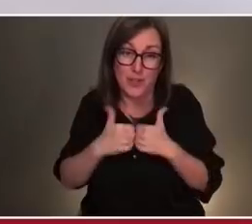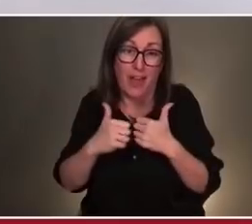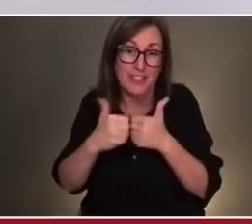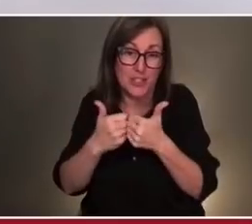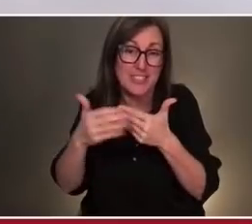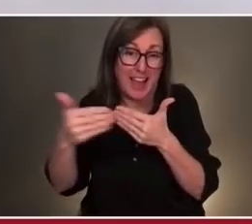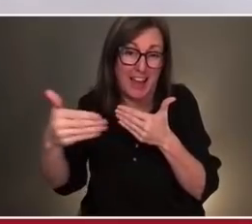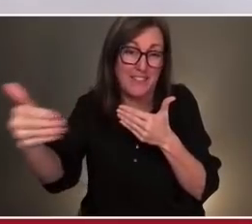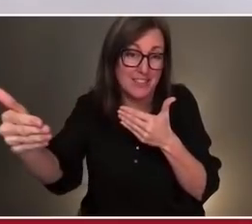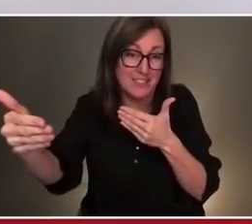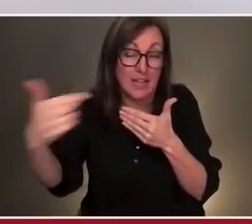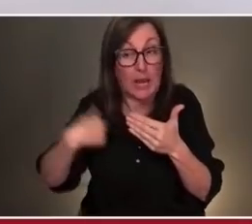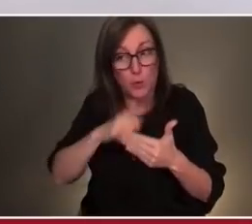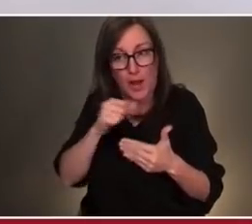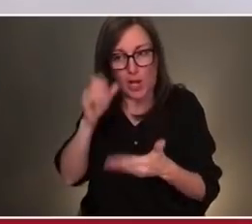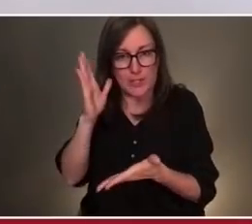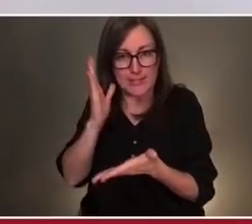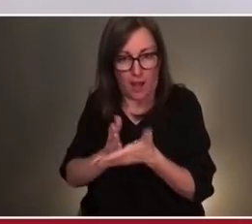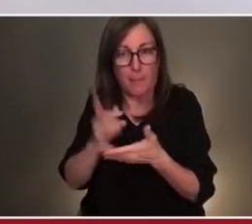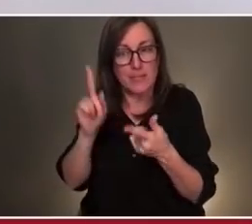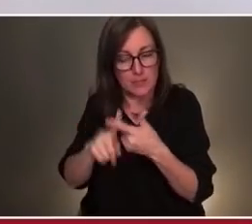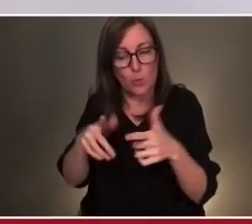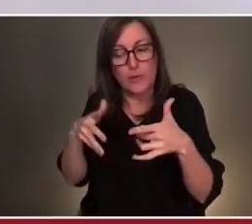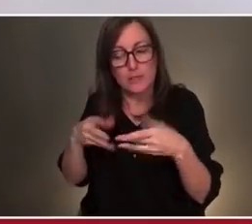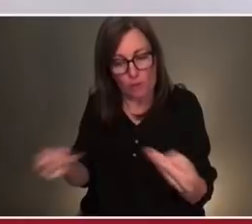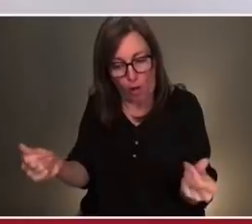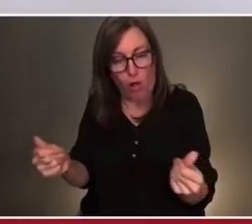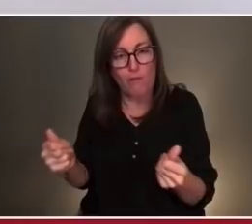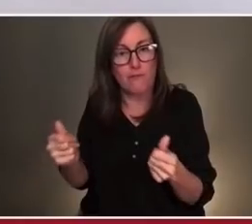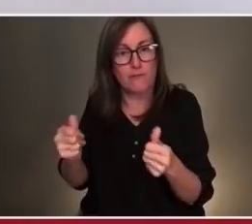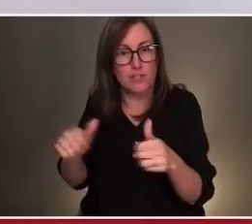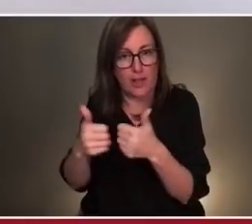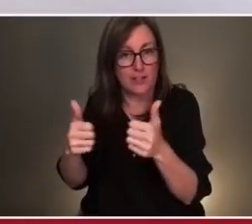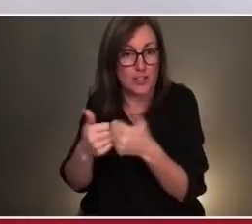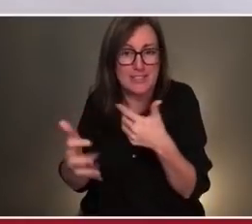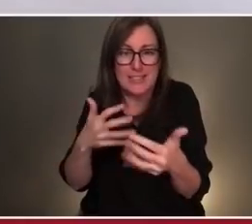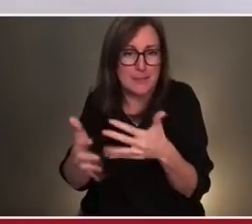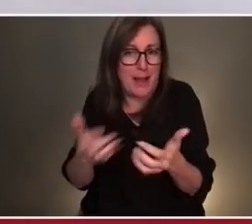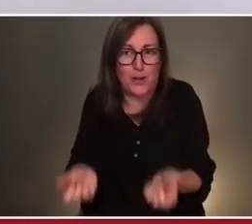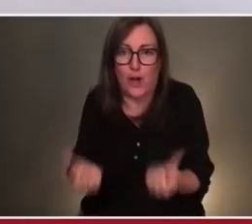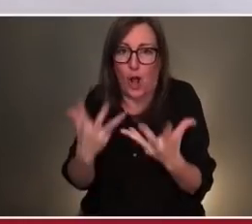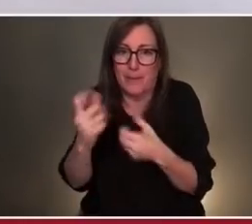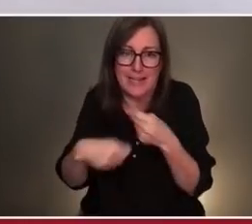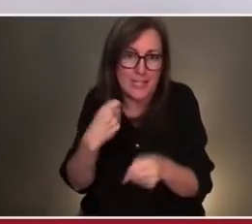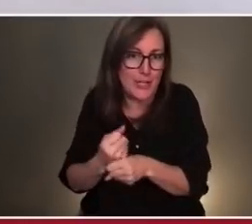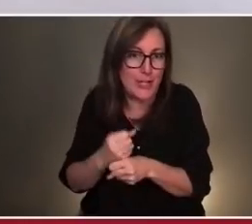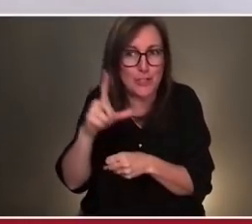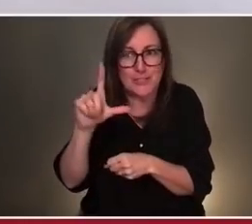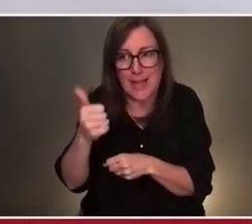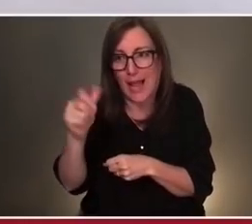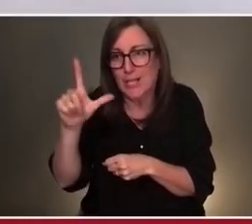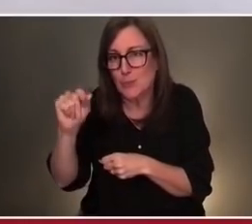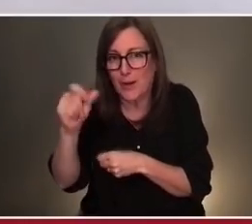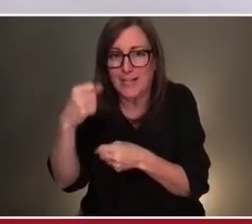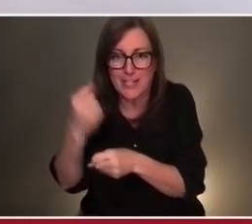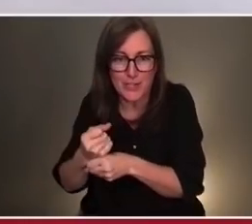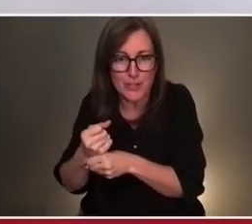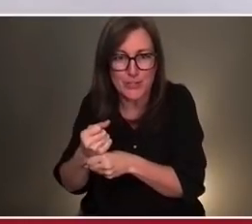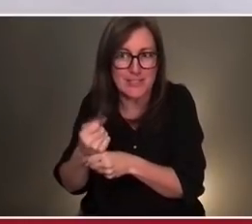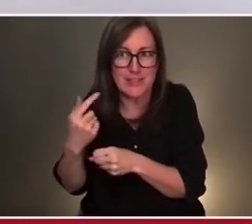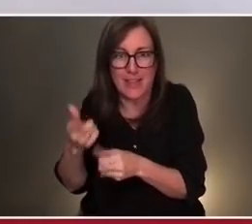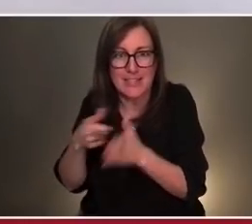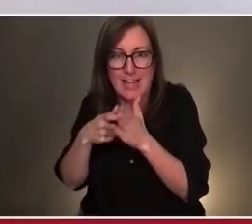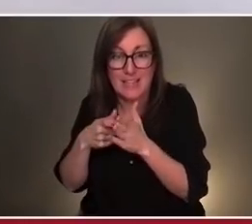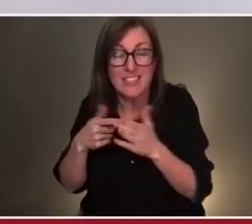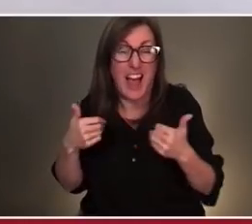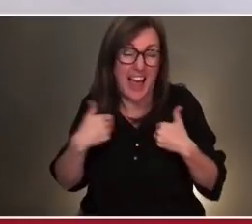stop until we solve those challenges how many decades it takes. You know, I have a dream, and my